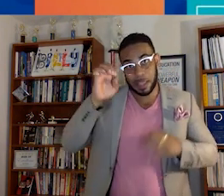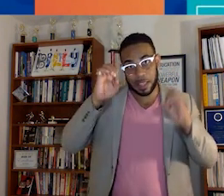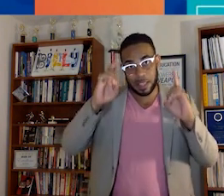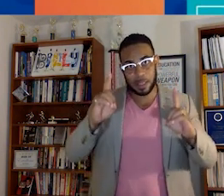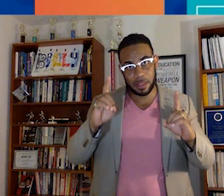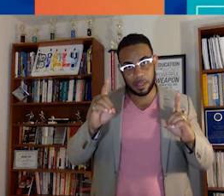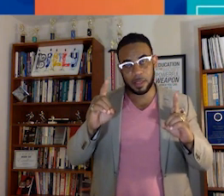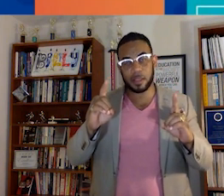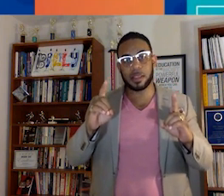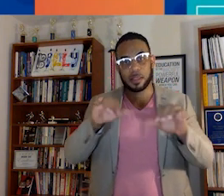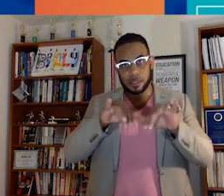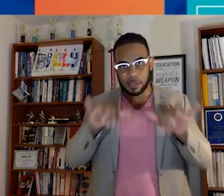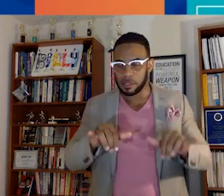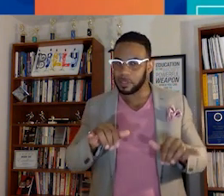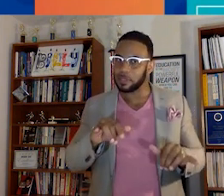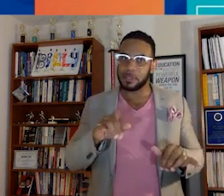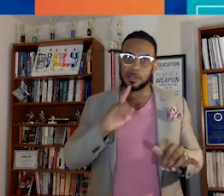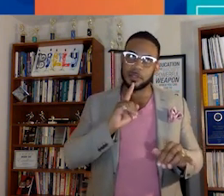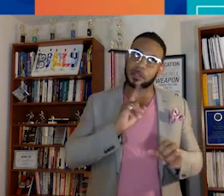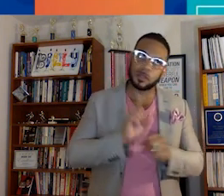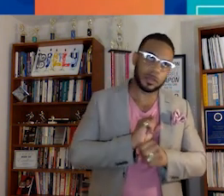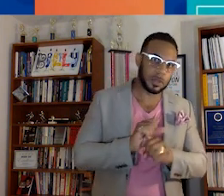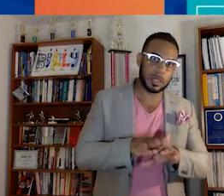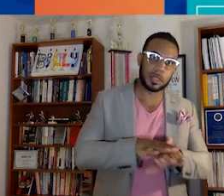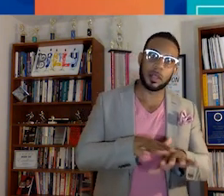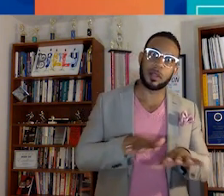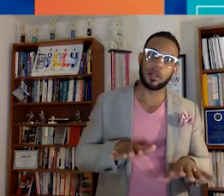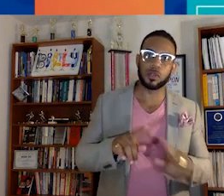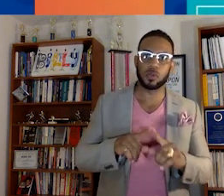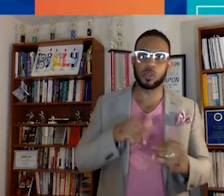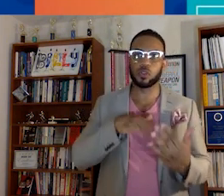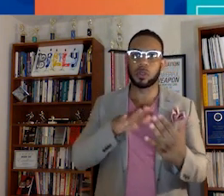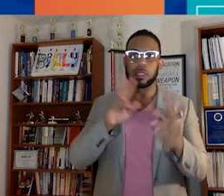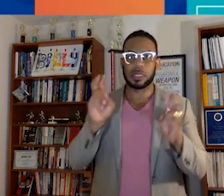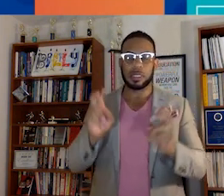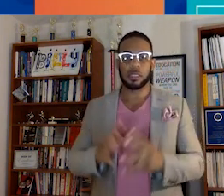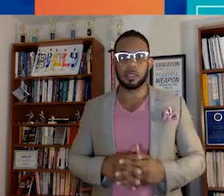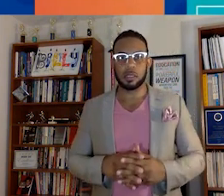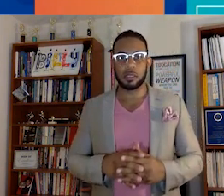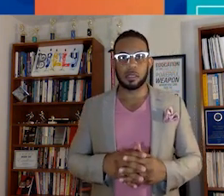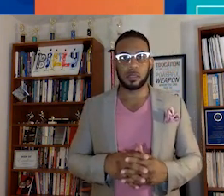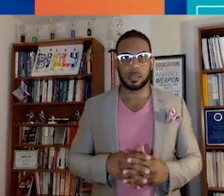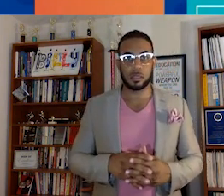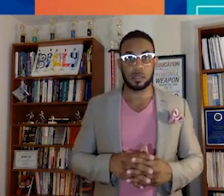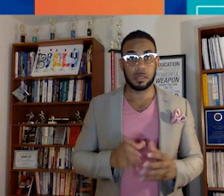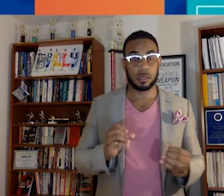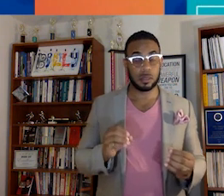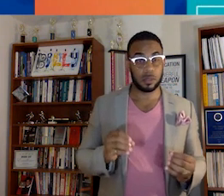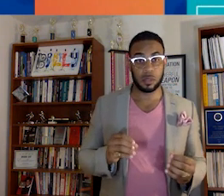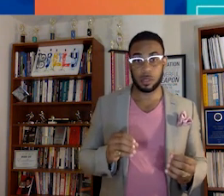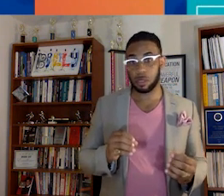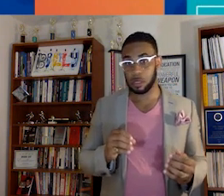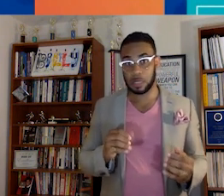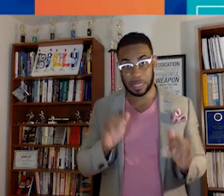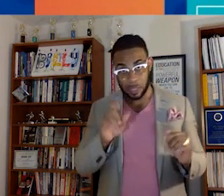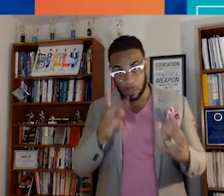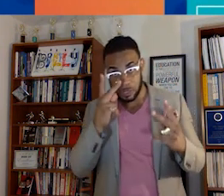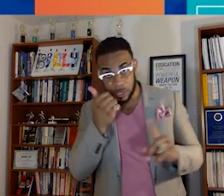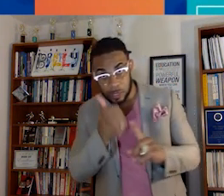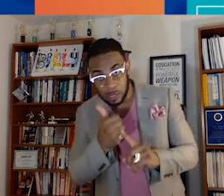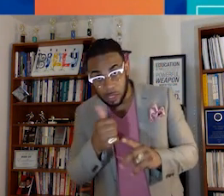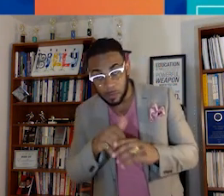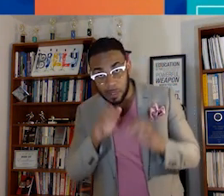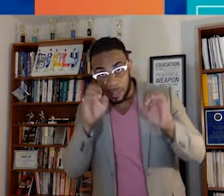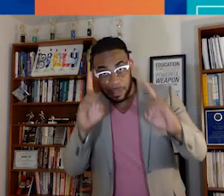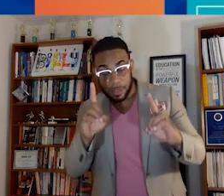education system is really, really slow to addressing this issue. So can you see yourself